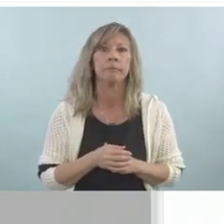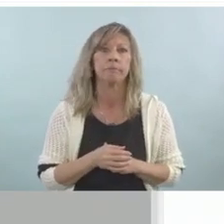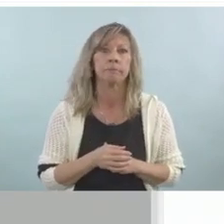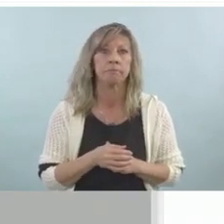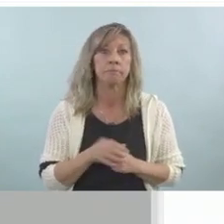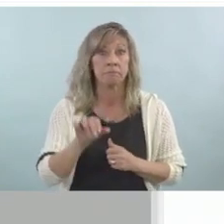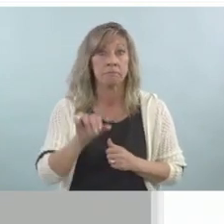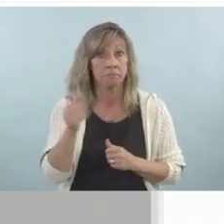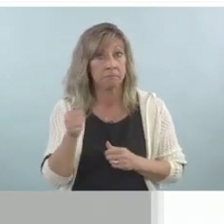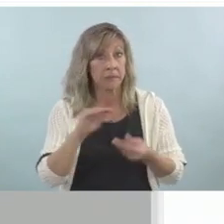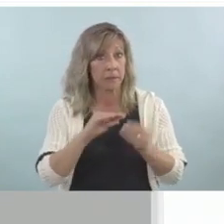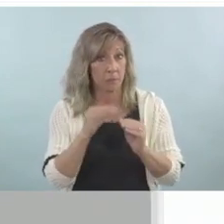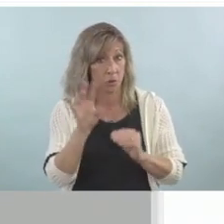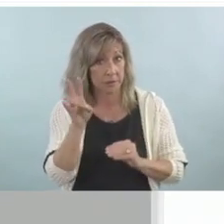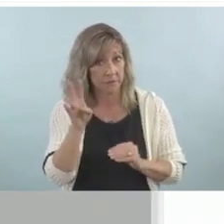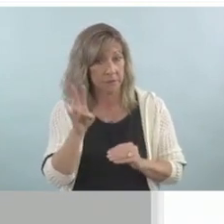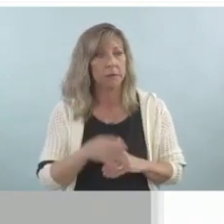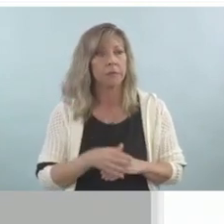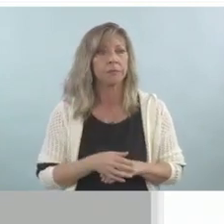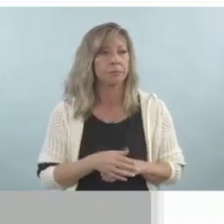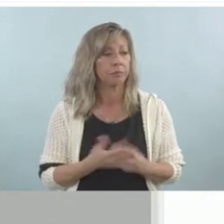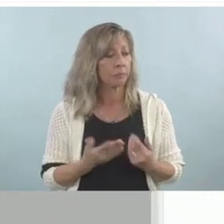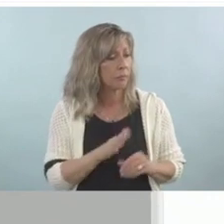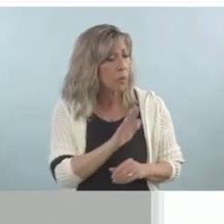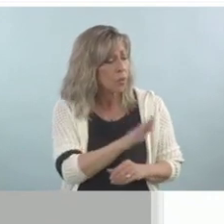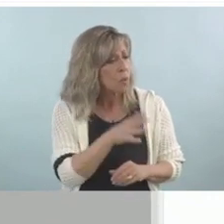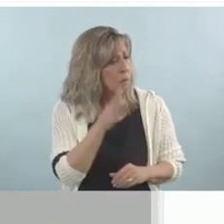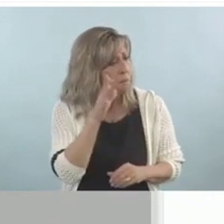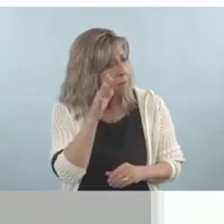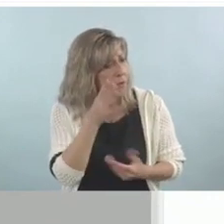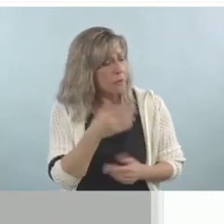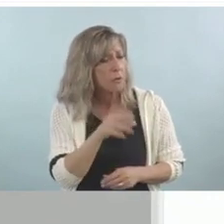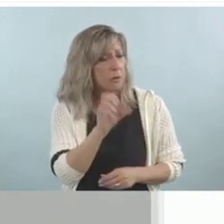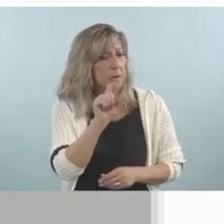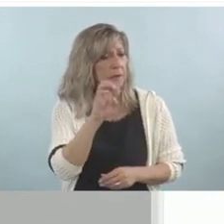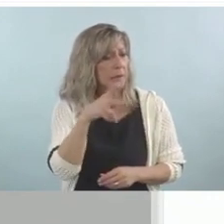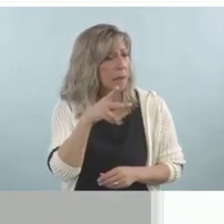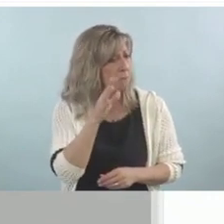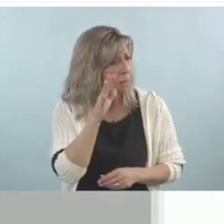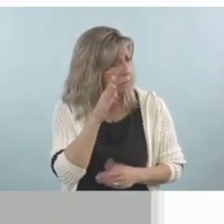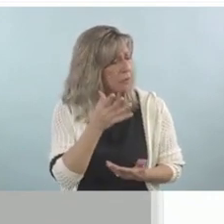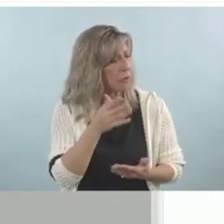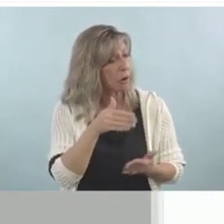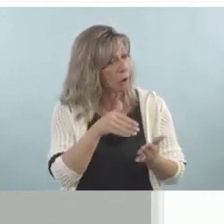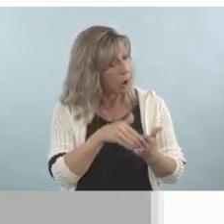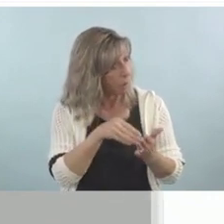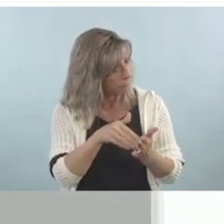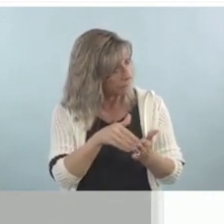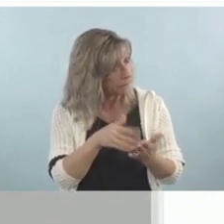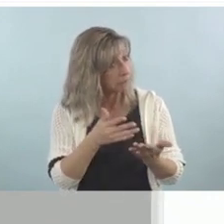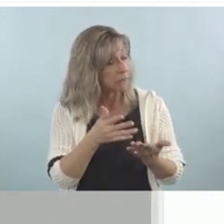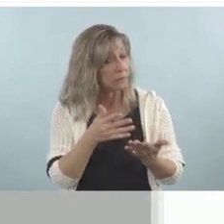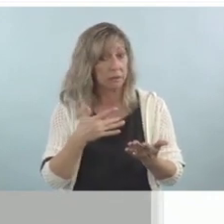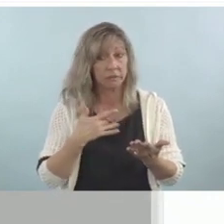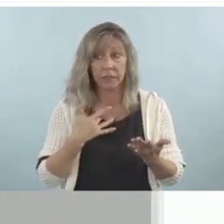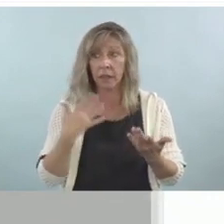Number seven says, you know, was your mother or stepmother often or very often pushed, slapped, or